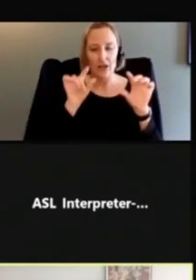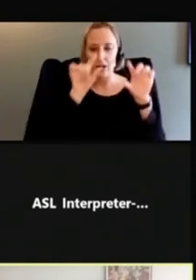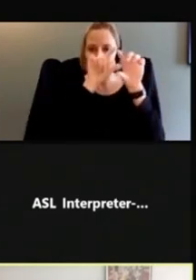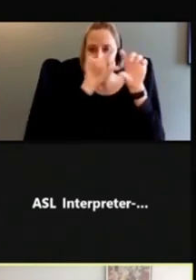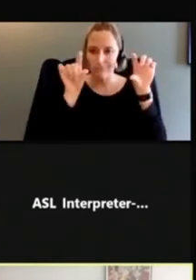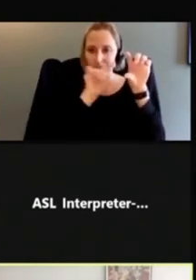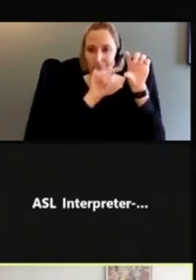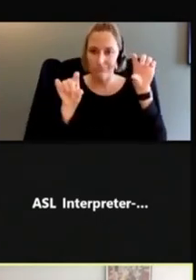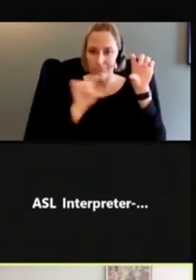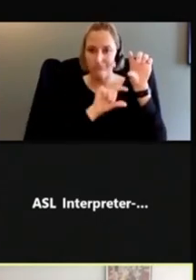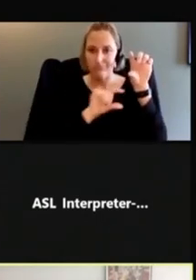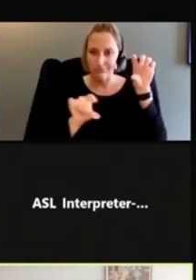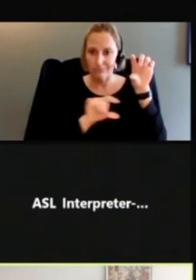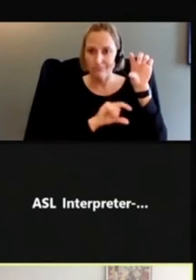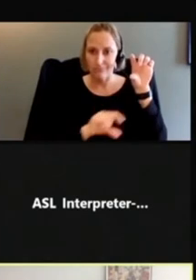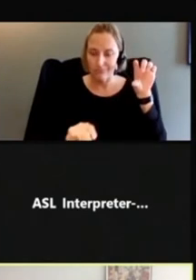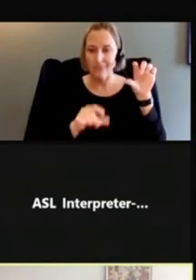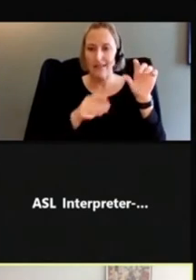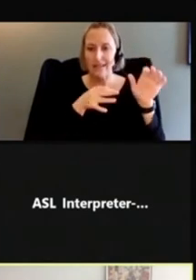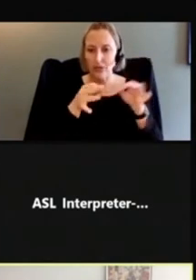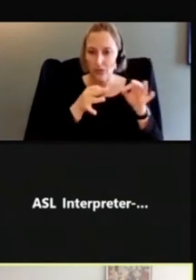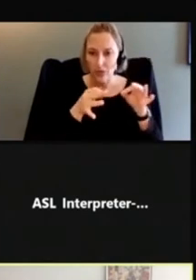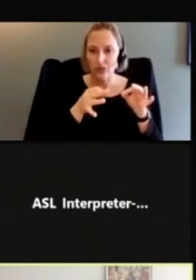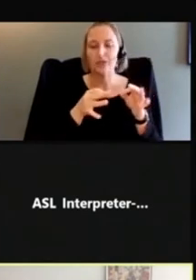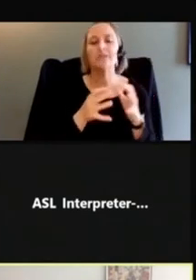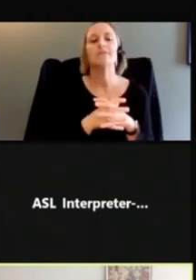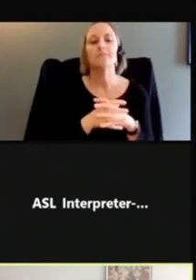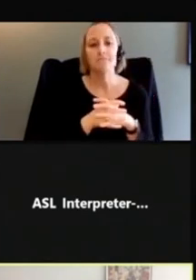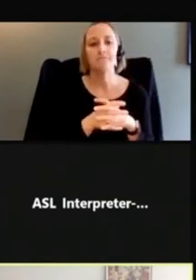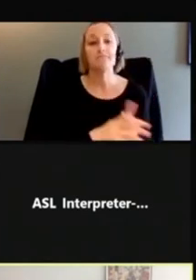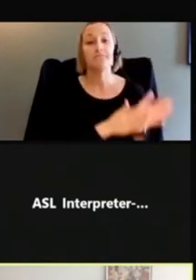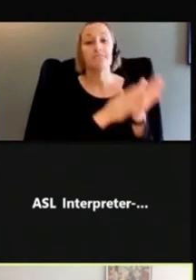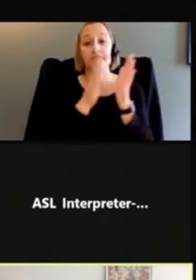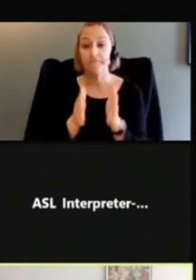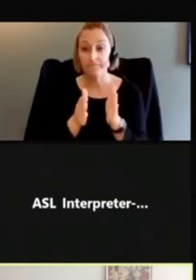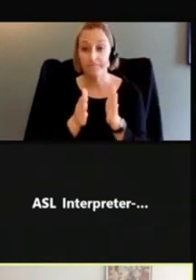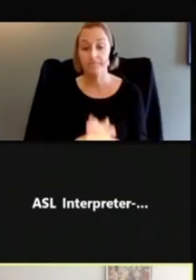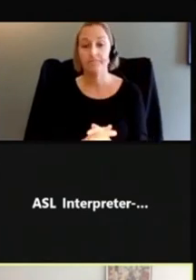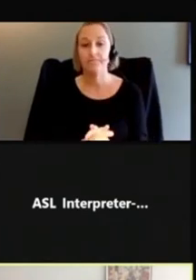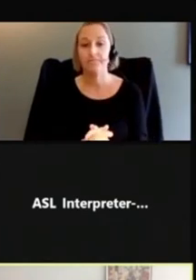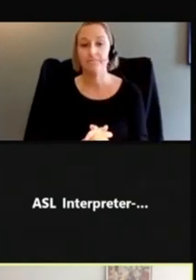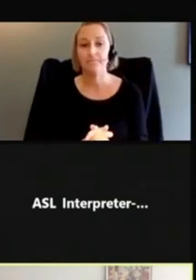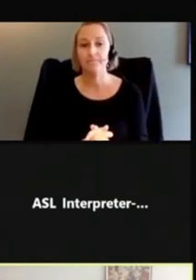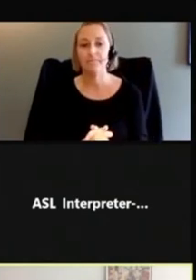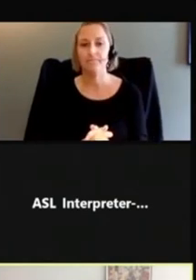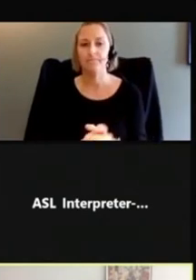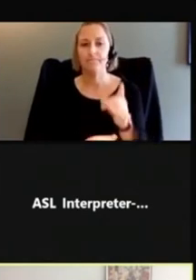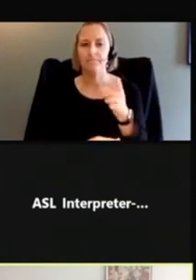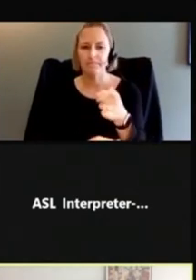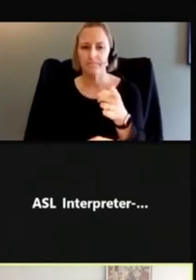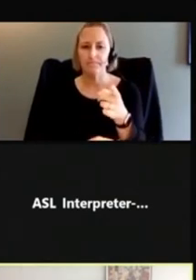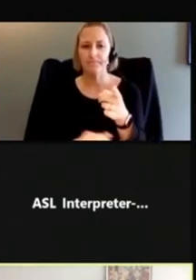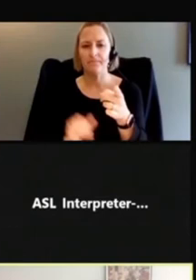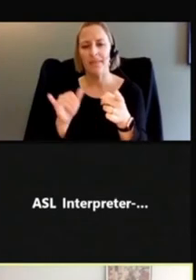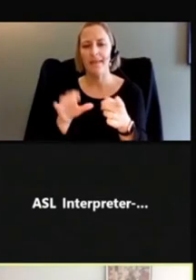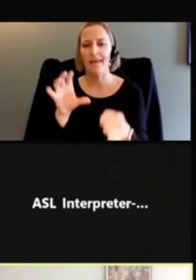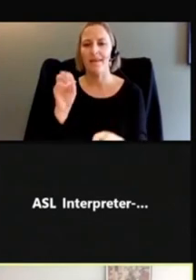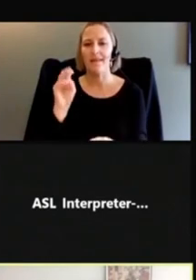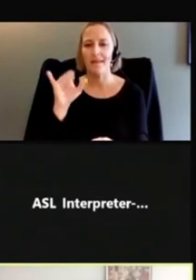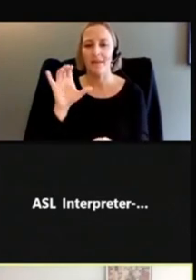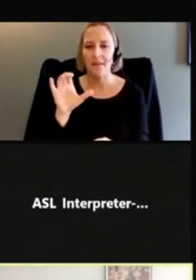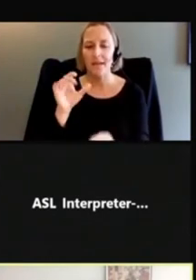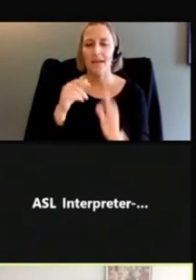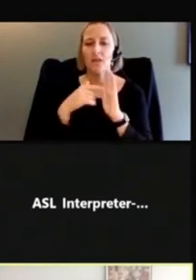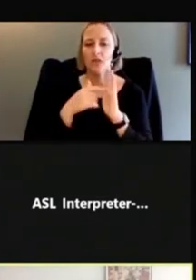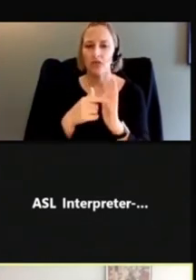with instructions next to each one. Then we have this comic showing again the